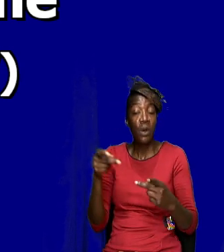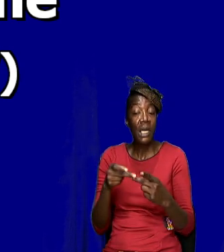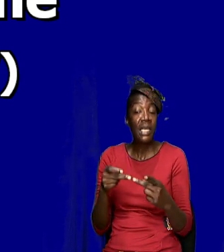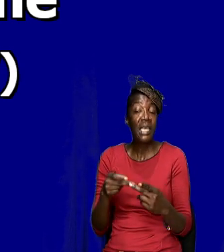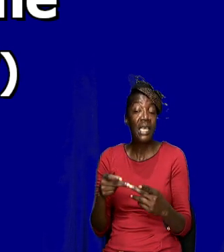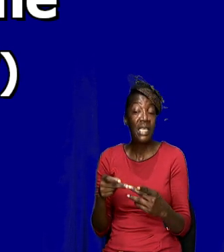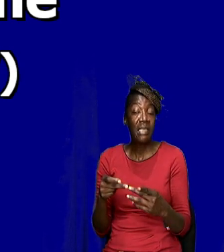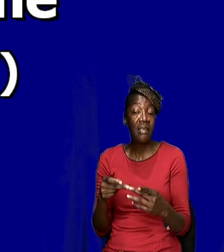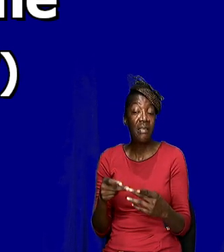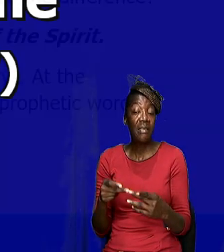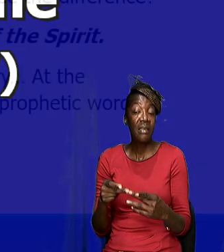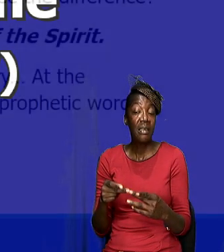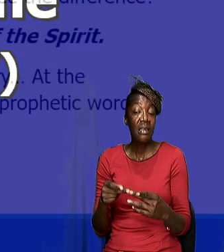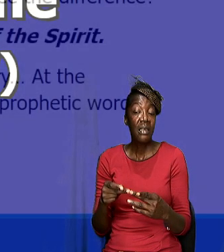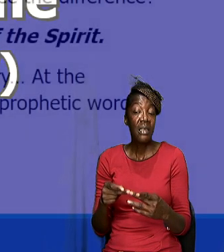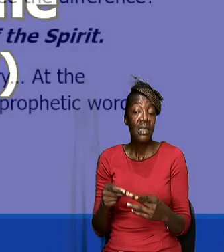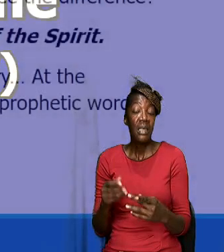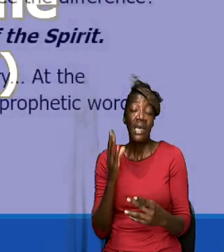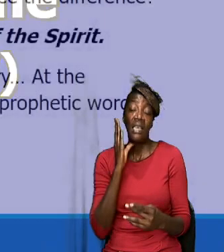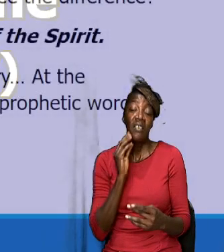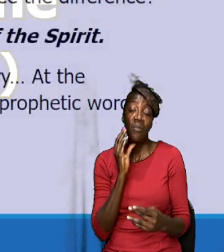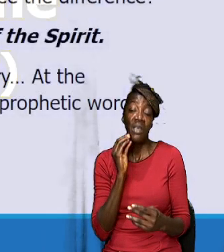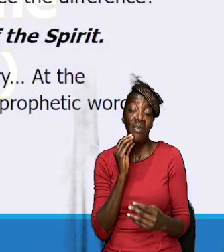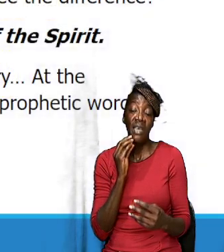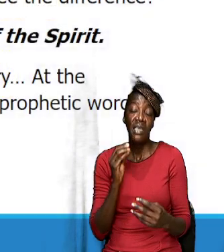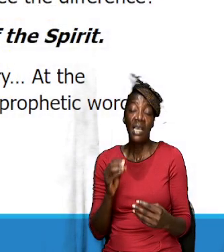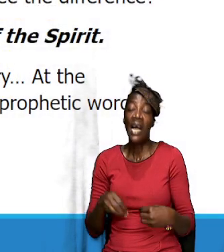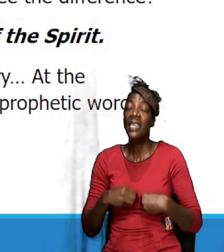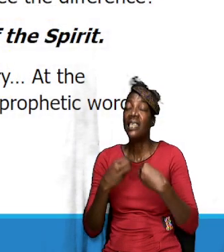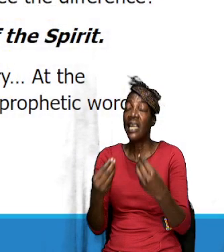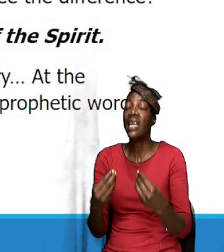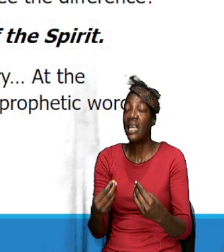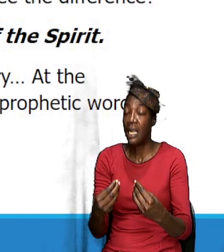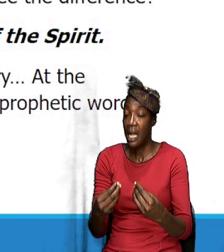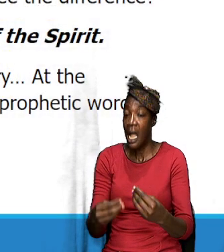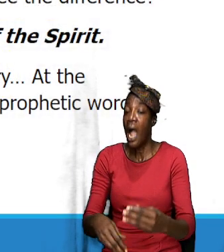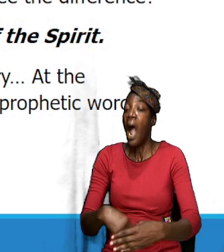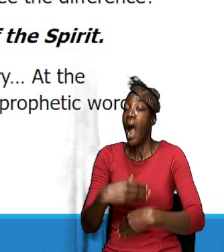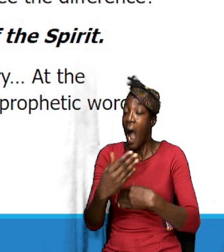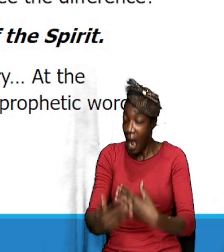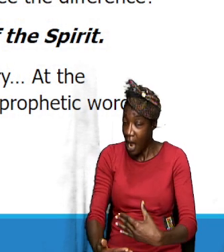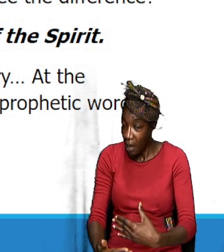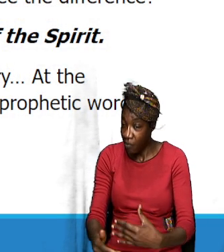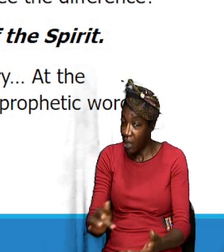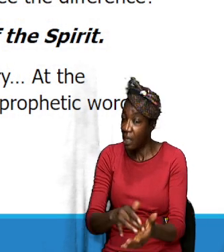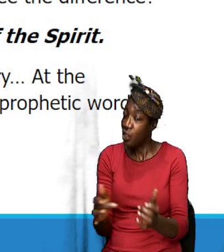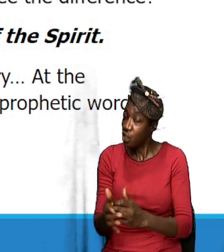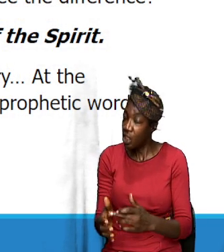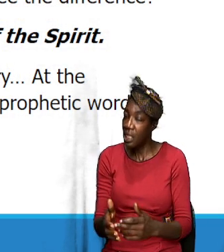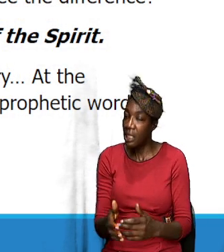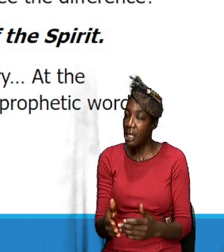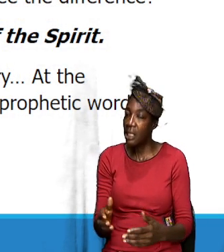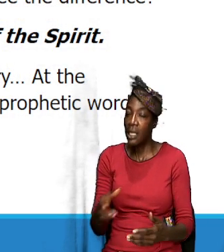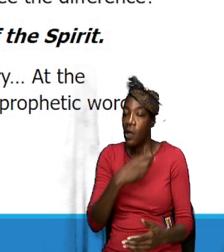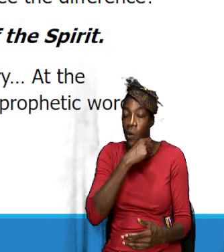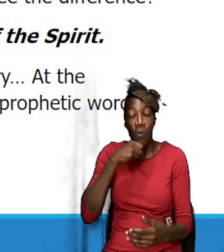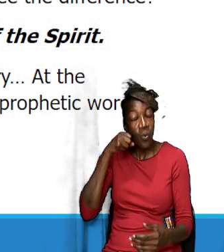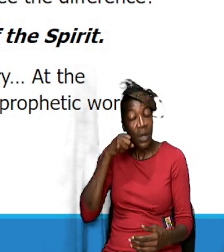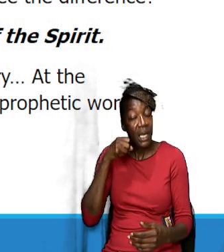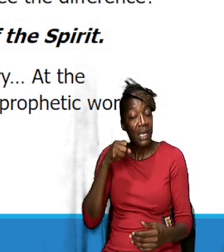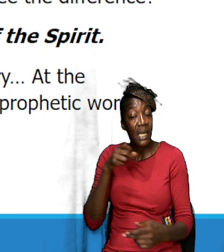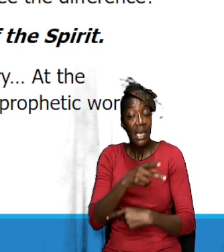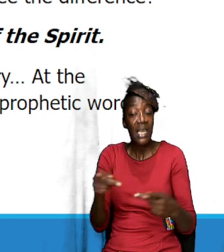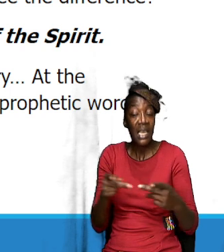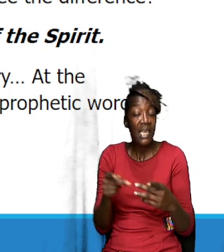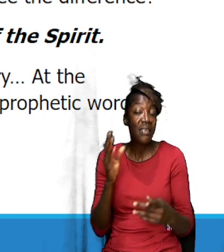gave us a description of Jesus after the wilderness experience, which we're going to look at the